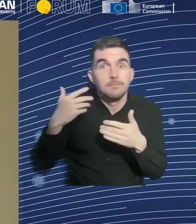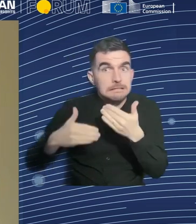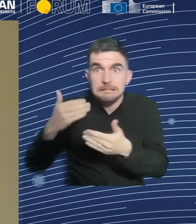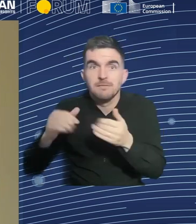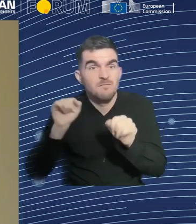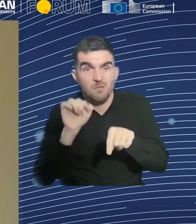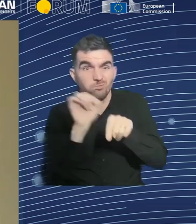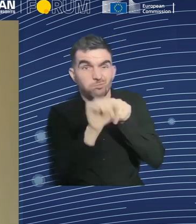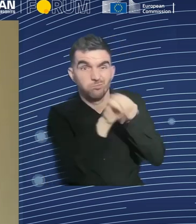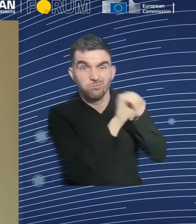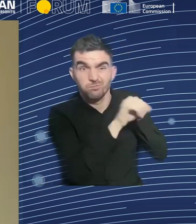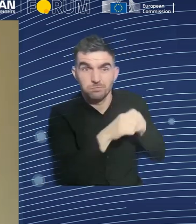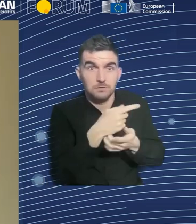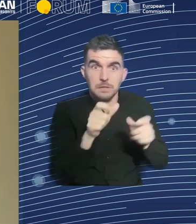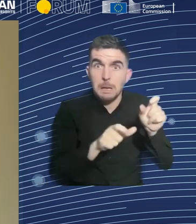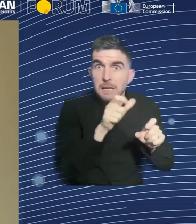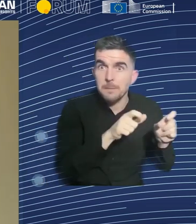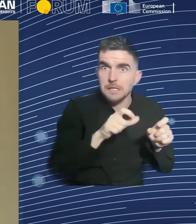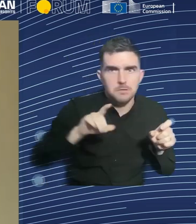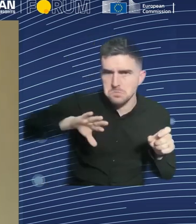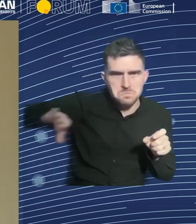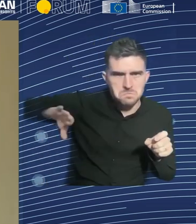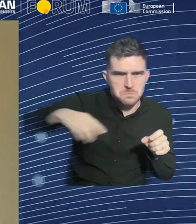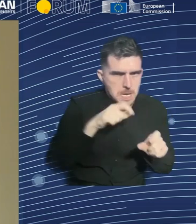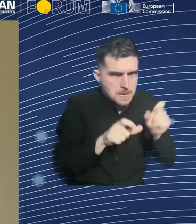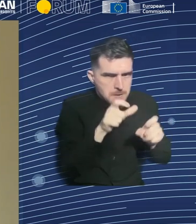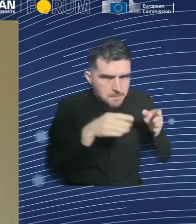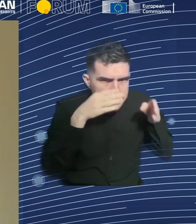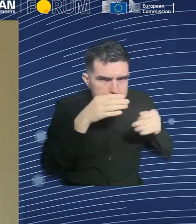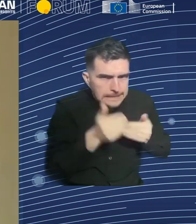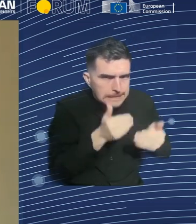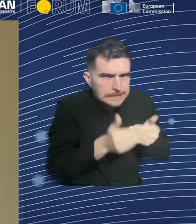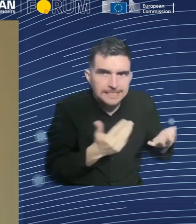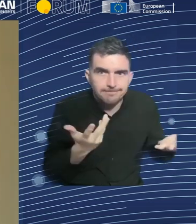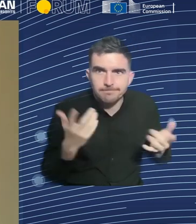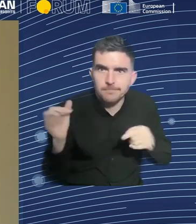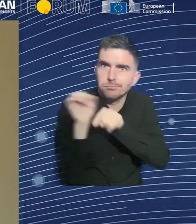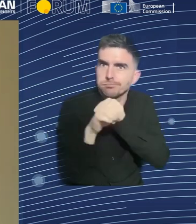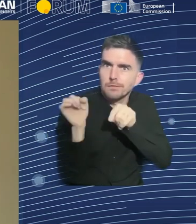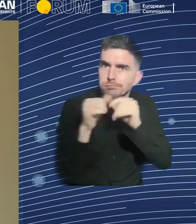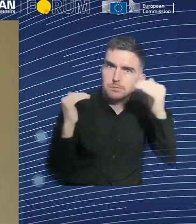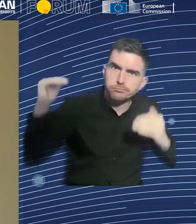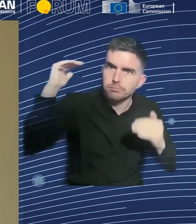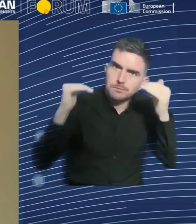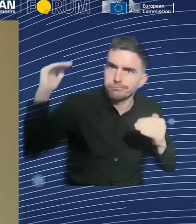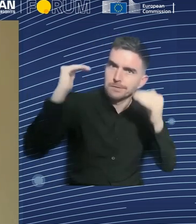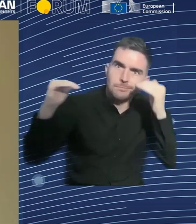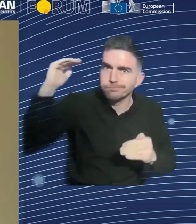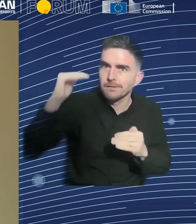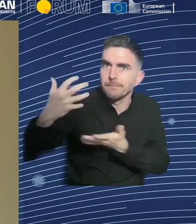by putting these reservations around certain occupations. But I think in the long run, that's not the right direction.